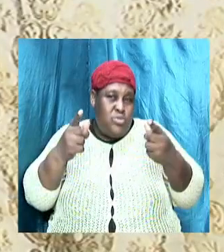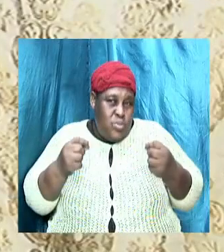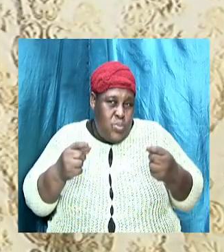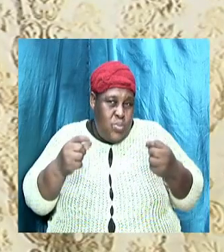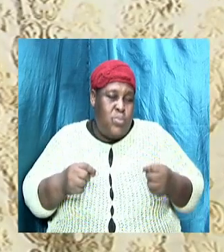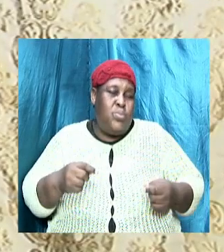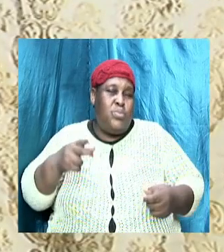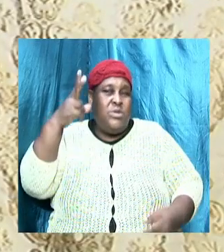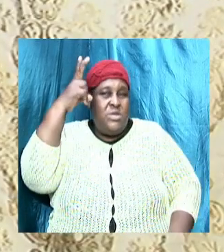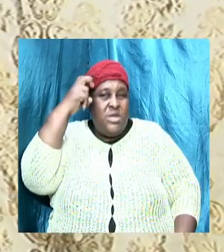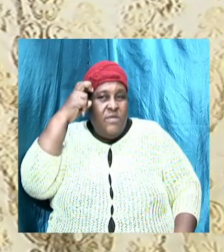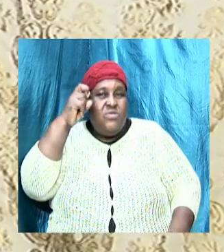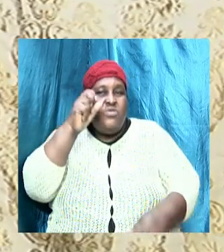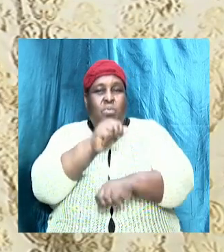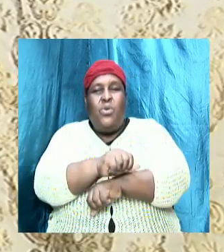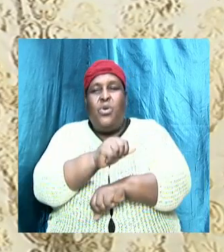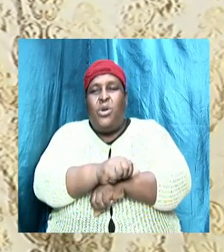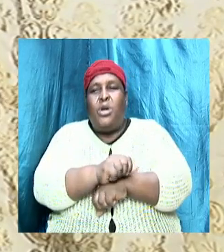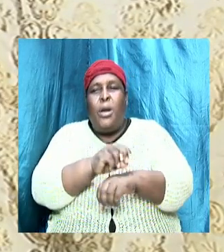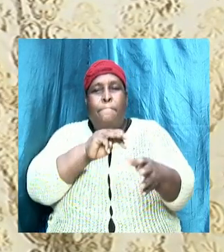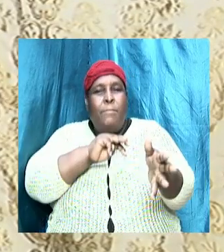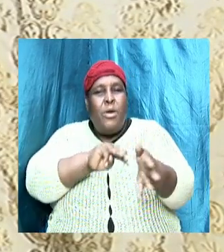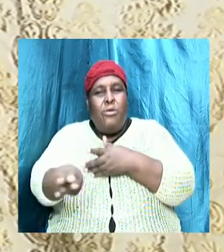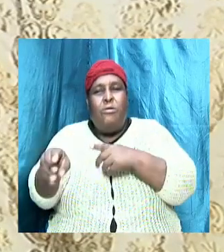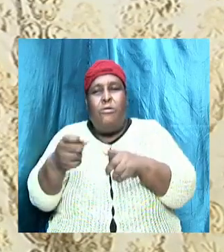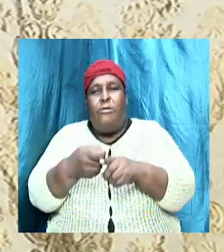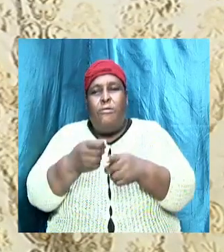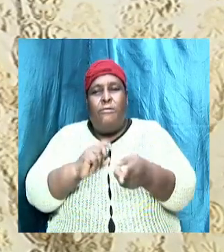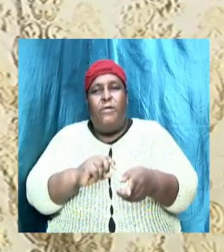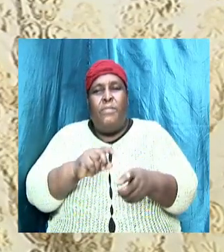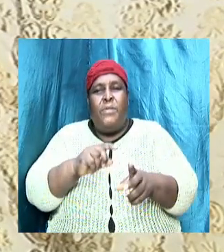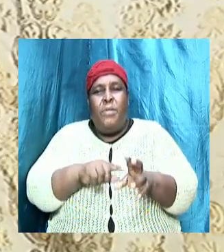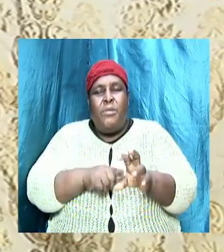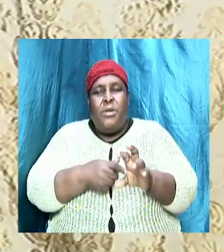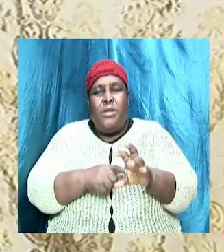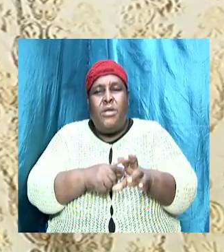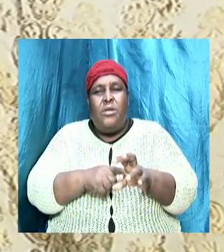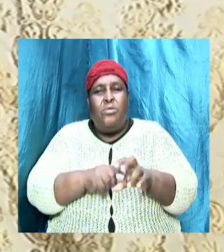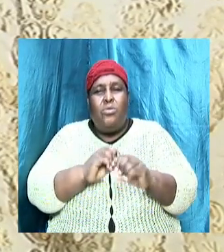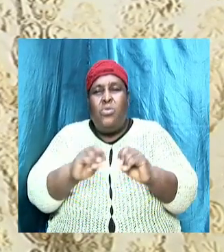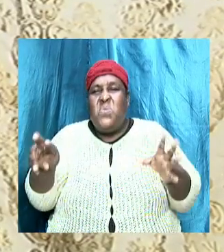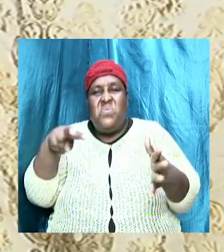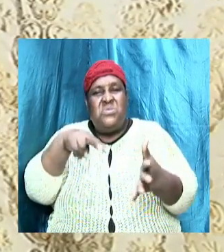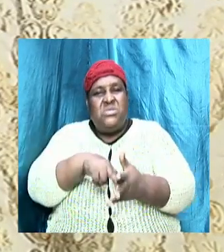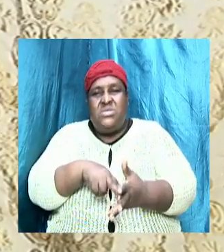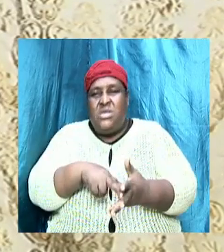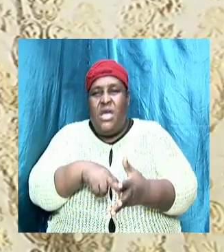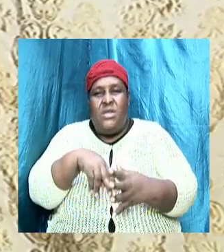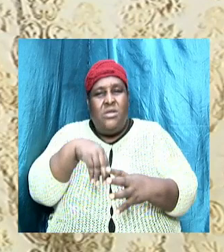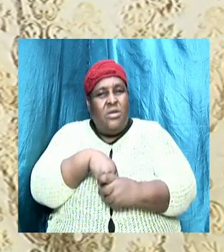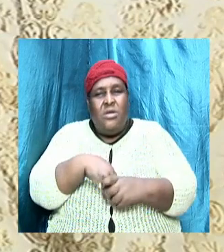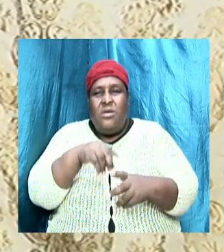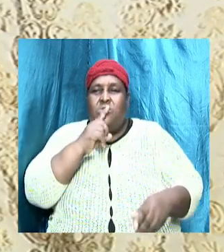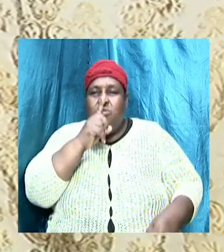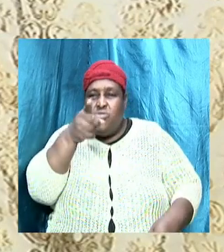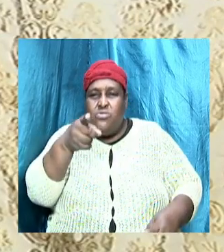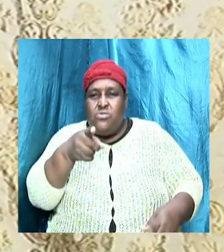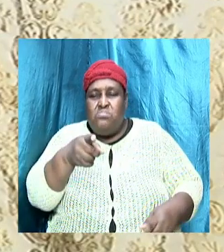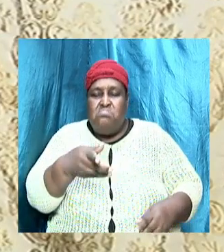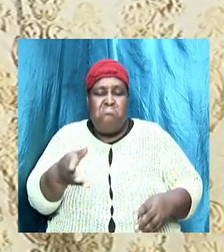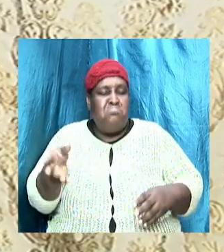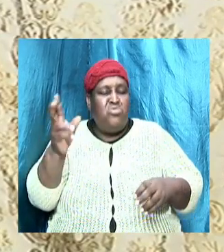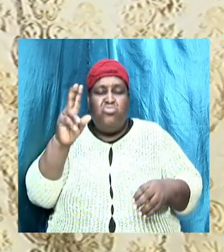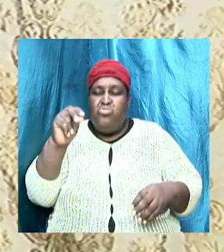murderer from the beginning and does not stand in the truth because there is no truth in him.